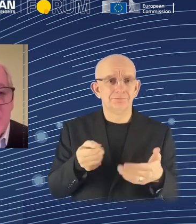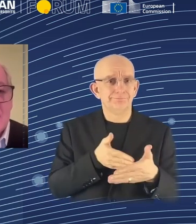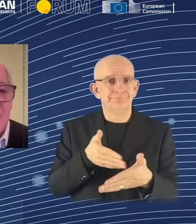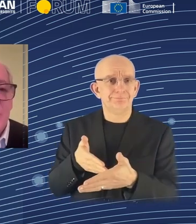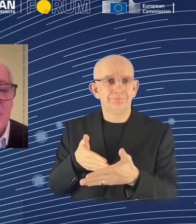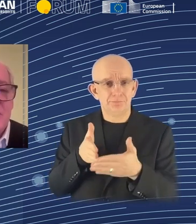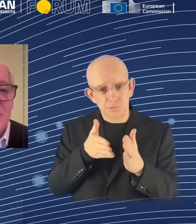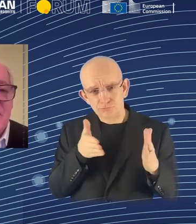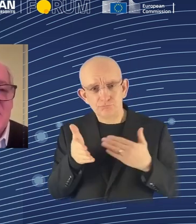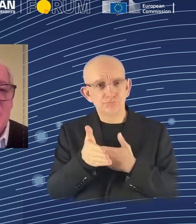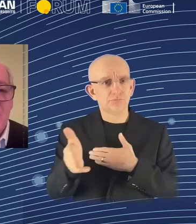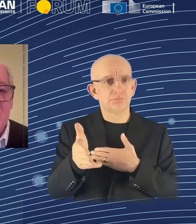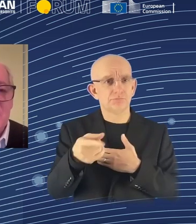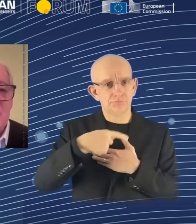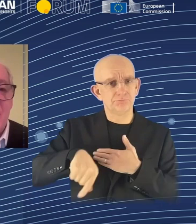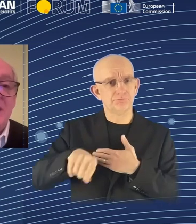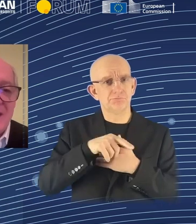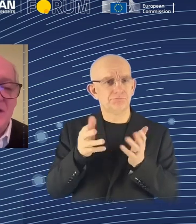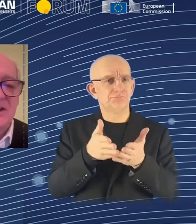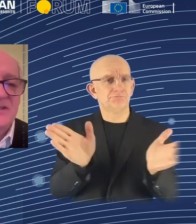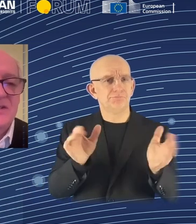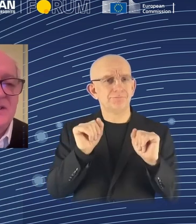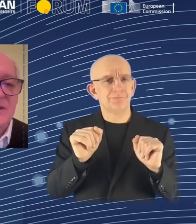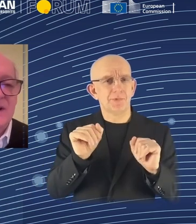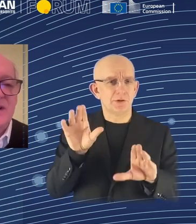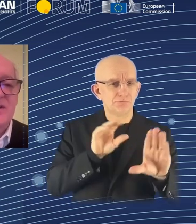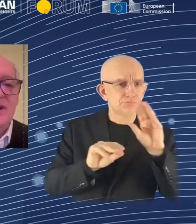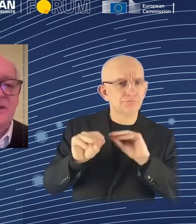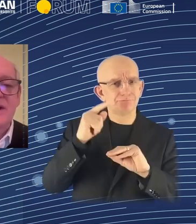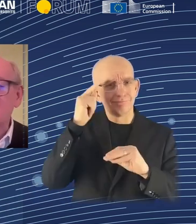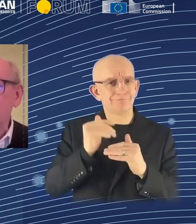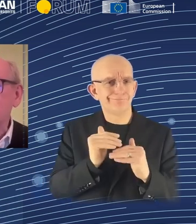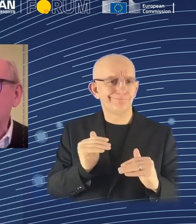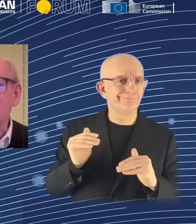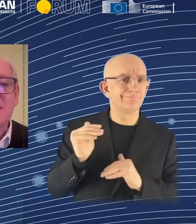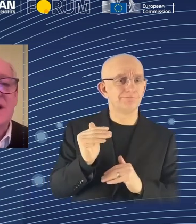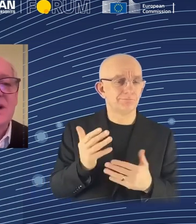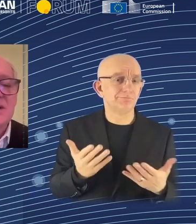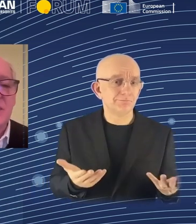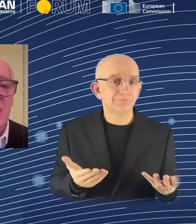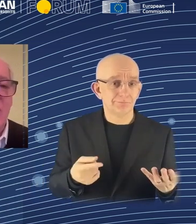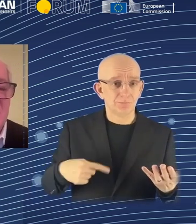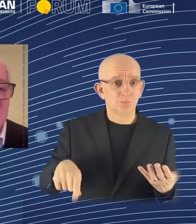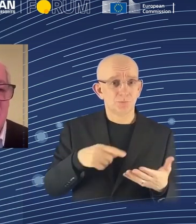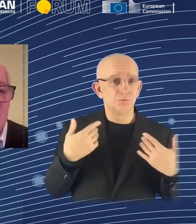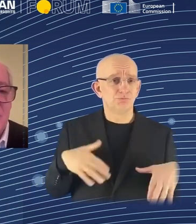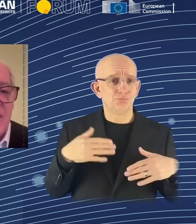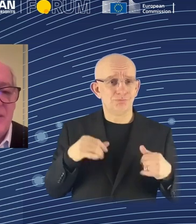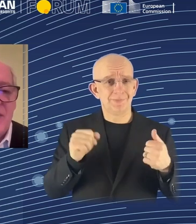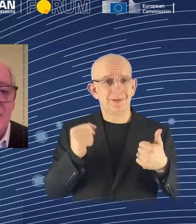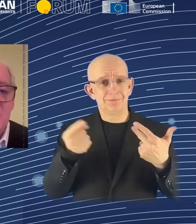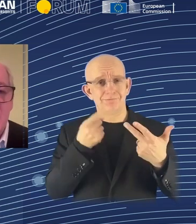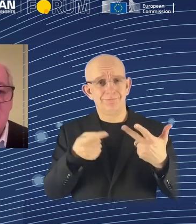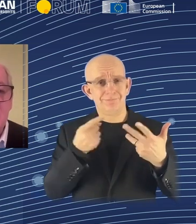Obviously, we could do things besides just replicating our existing civilization. There are things we could do to enormously improve